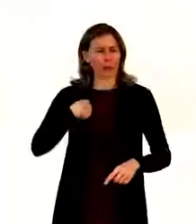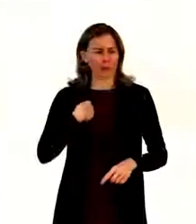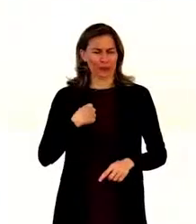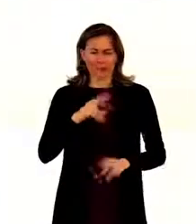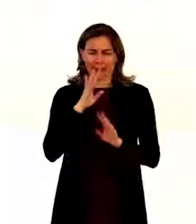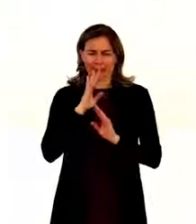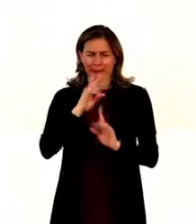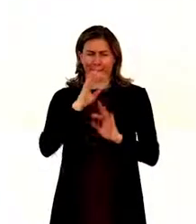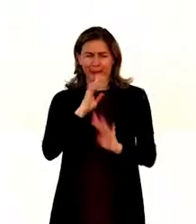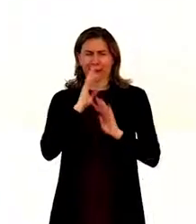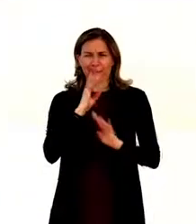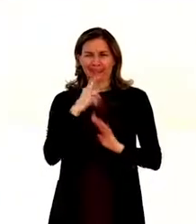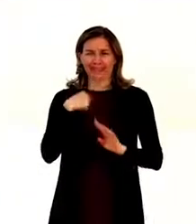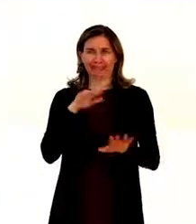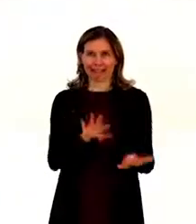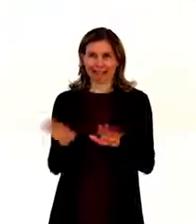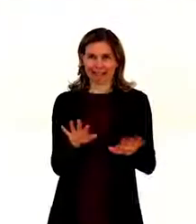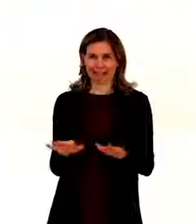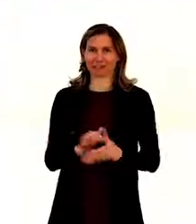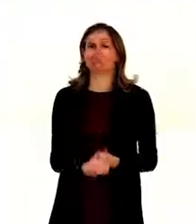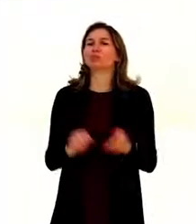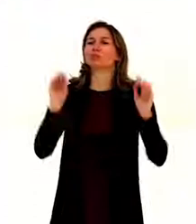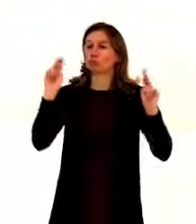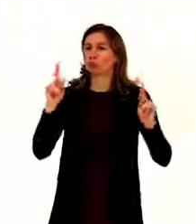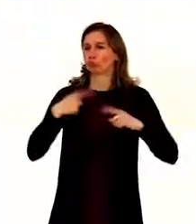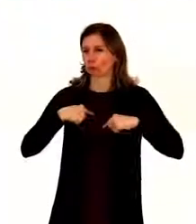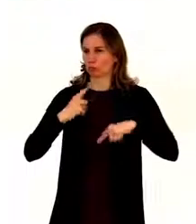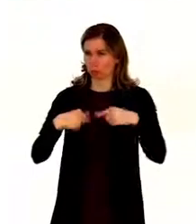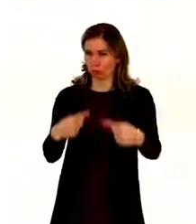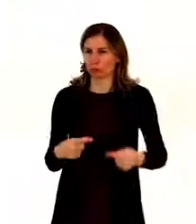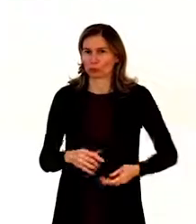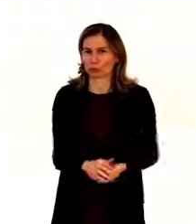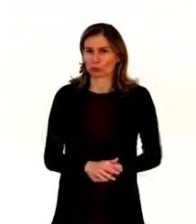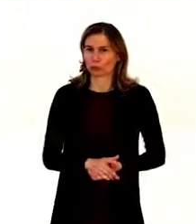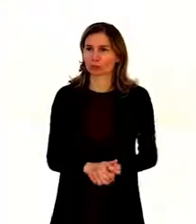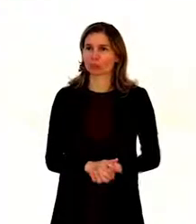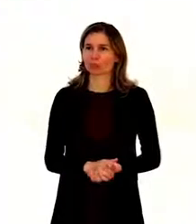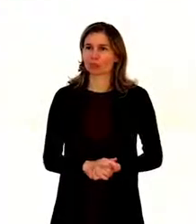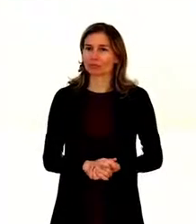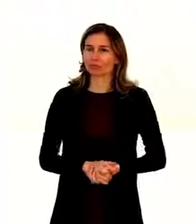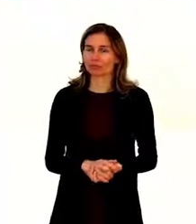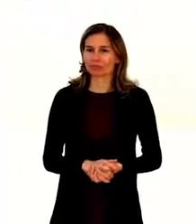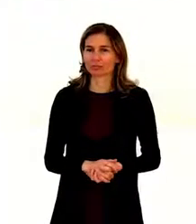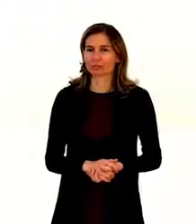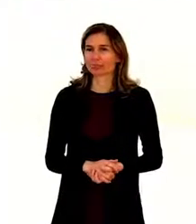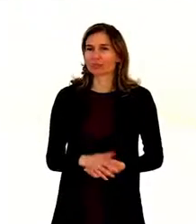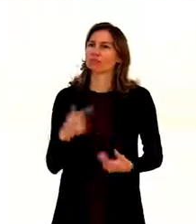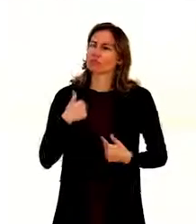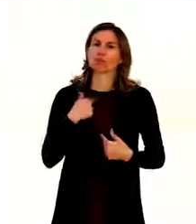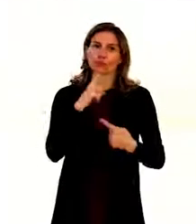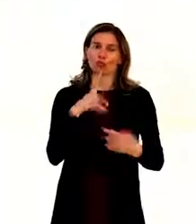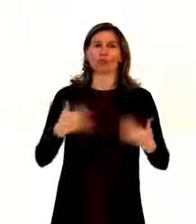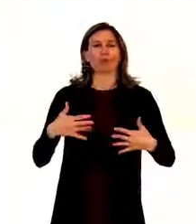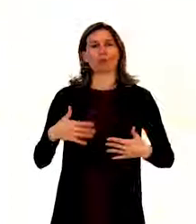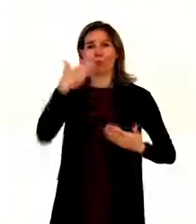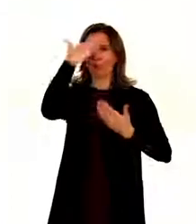I hope that we can go on. Well, it's really an honor and privilege to be with you